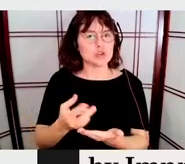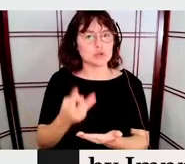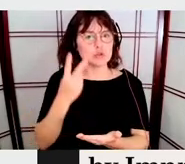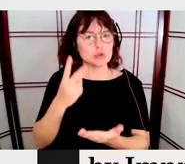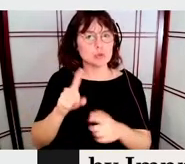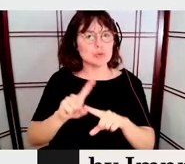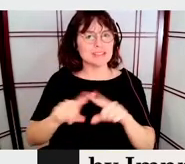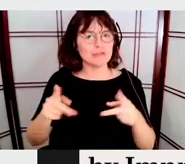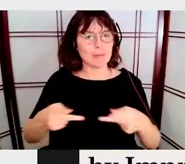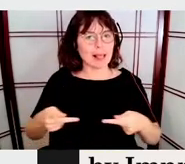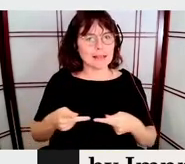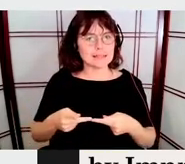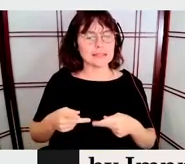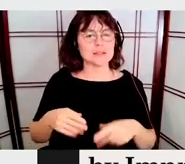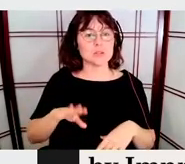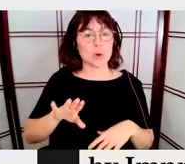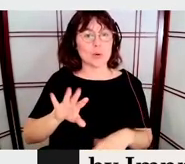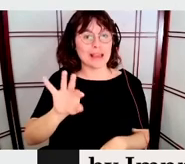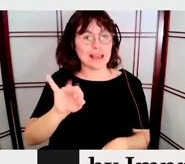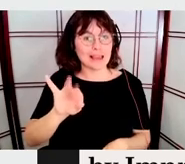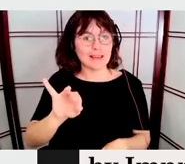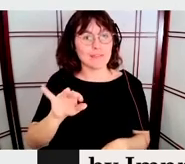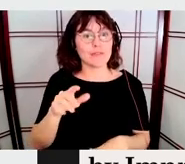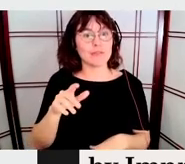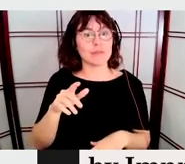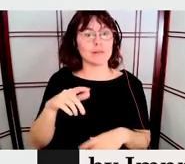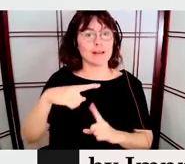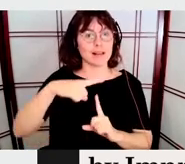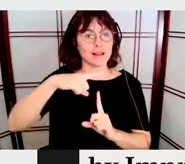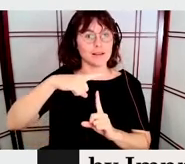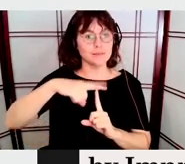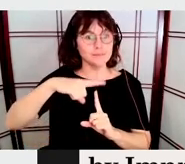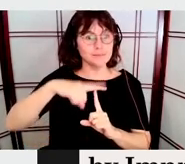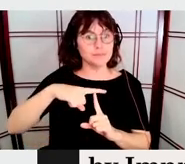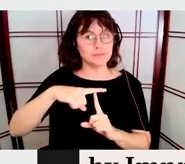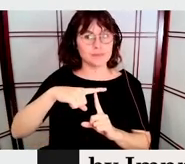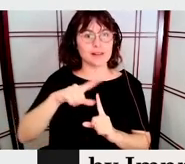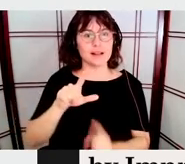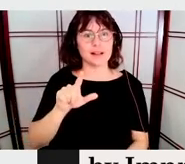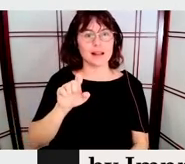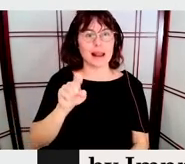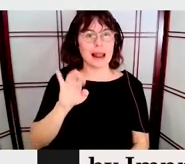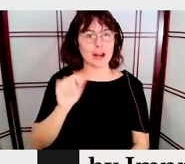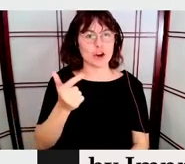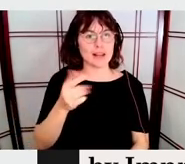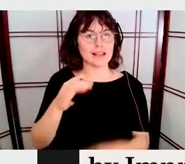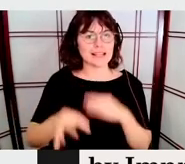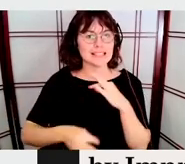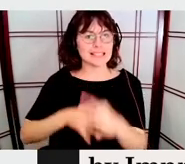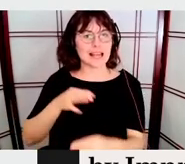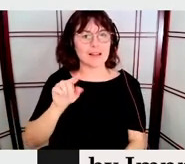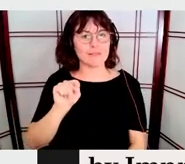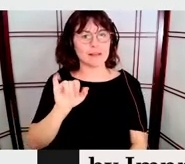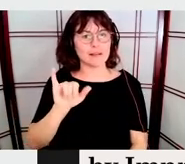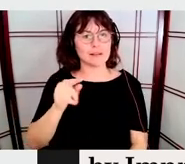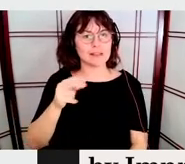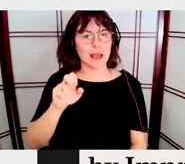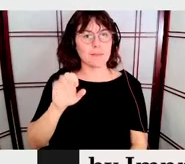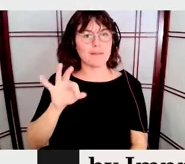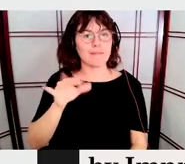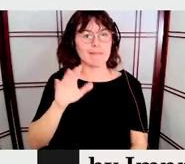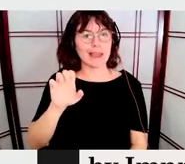letters, the lettering, instead of using a typeface, you can do all in one place. So that's how this was achieved.